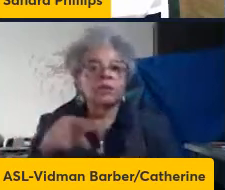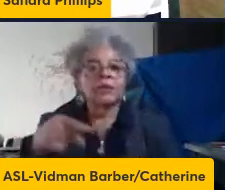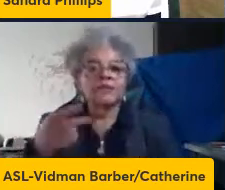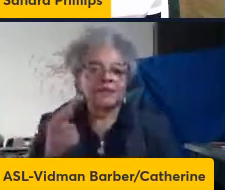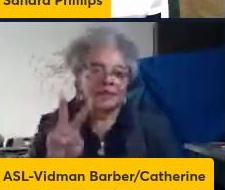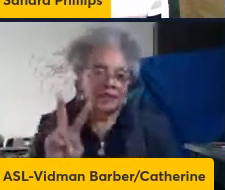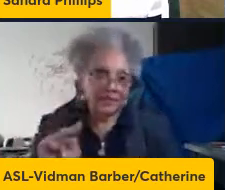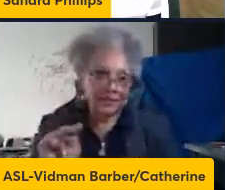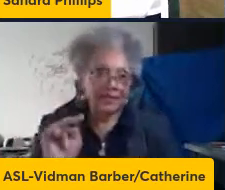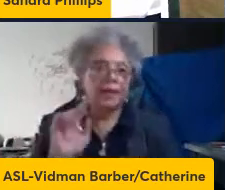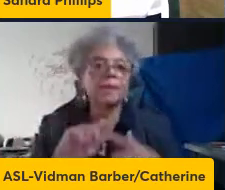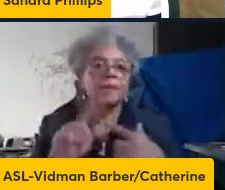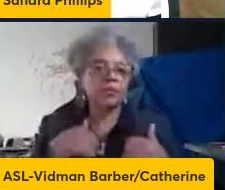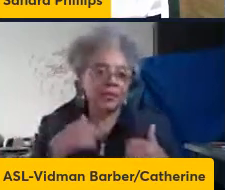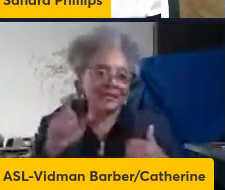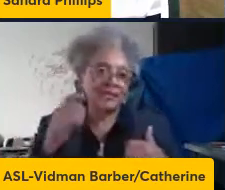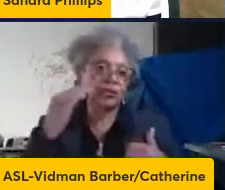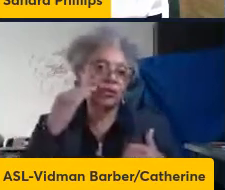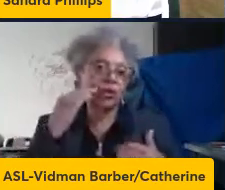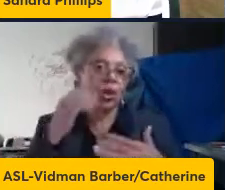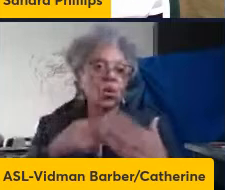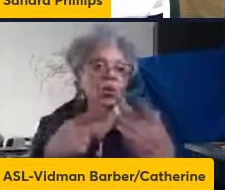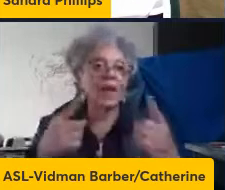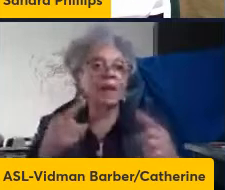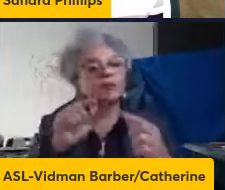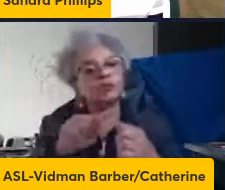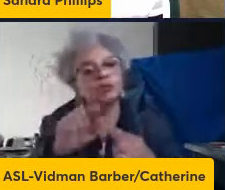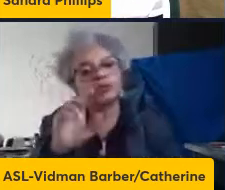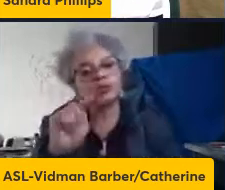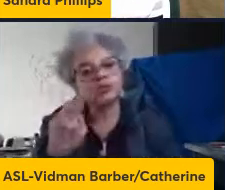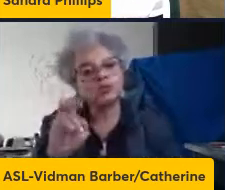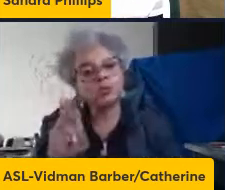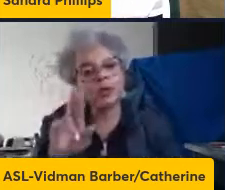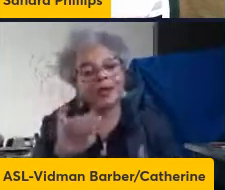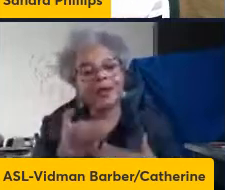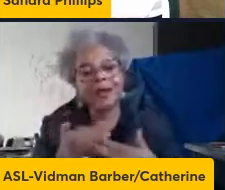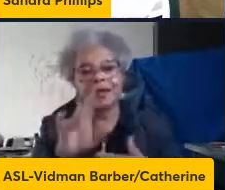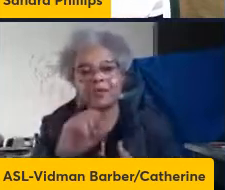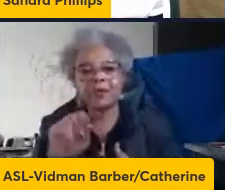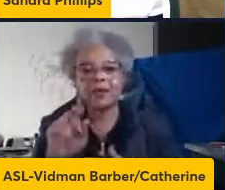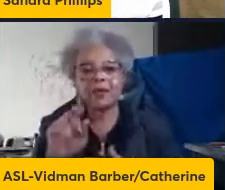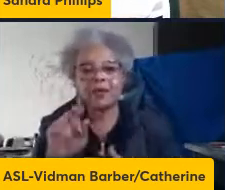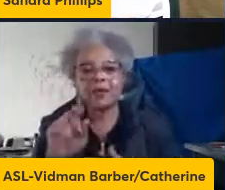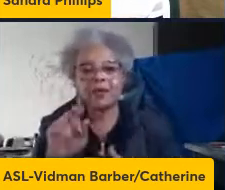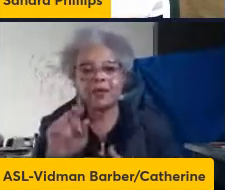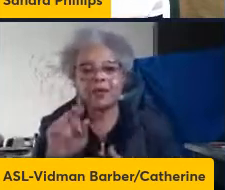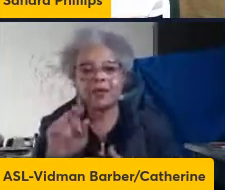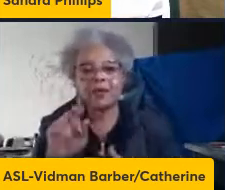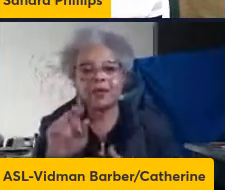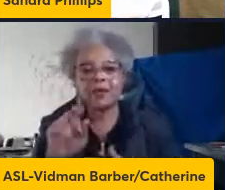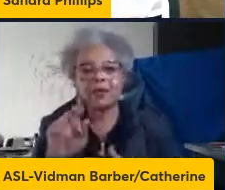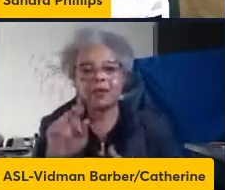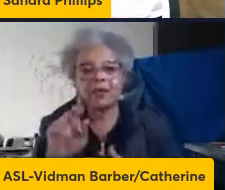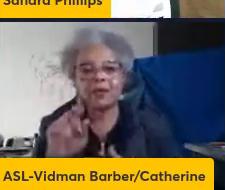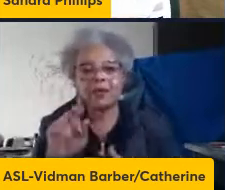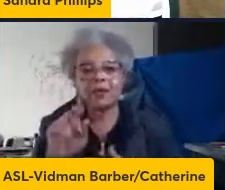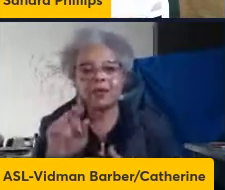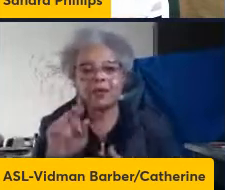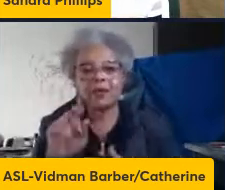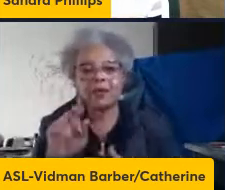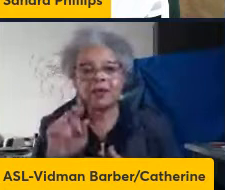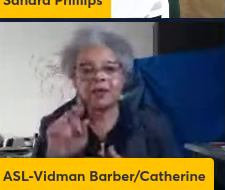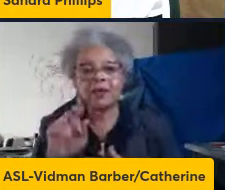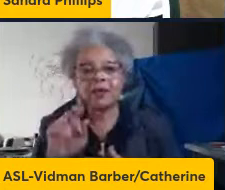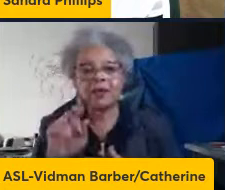happens to the tumor infectivity lymphocytes because to see if they can perform antitumor effective function. But for